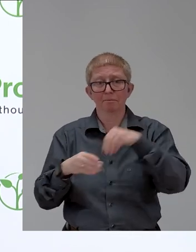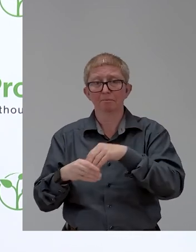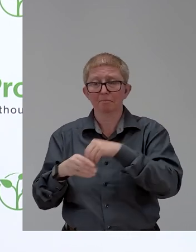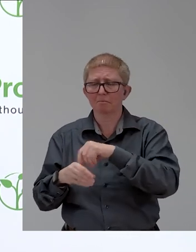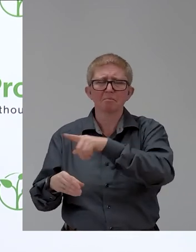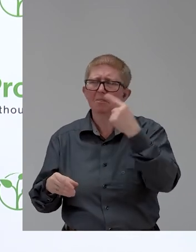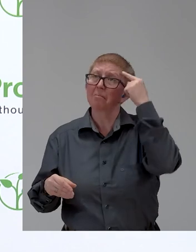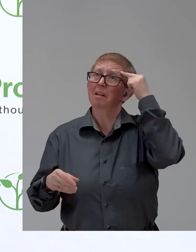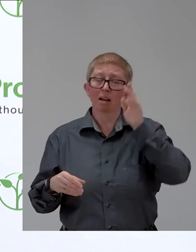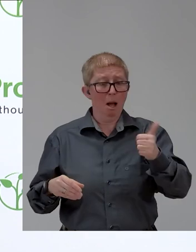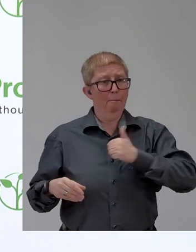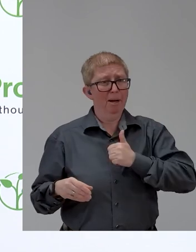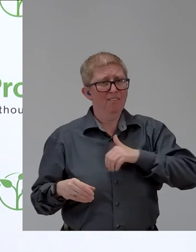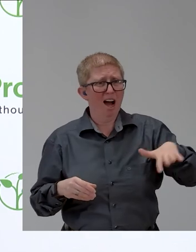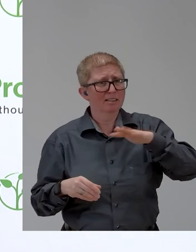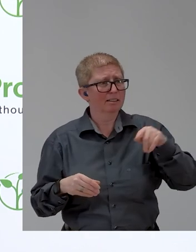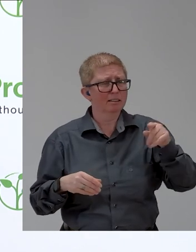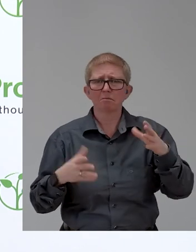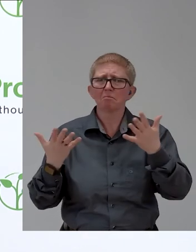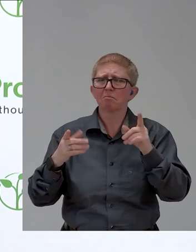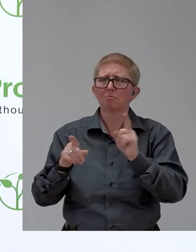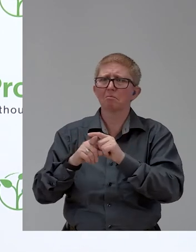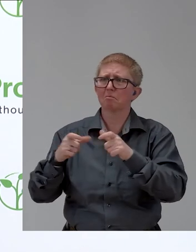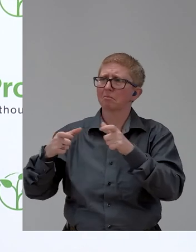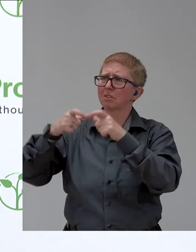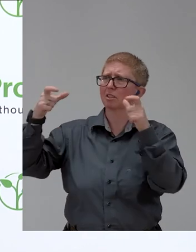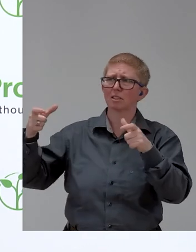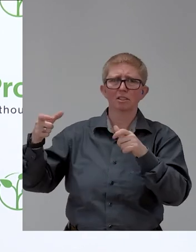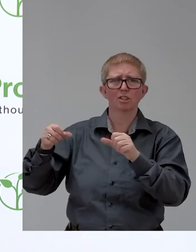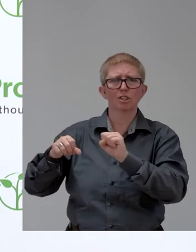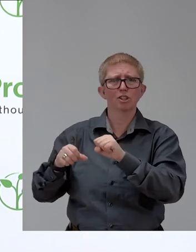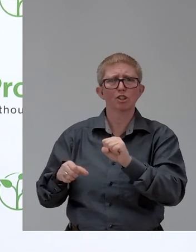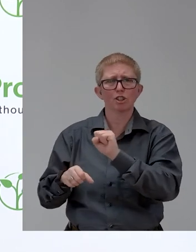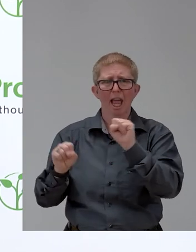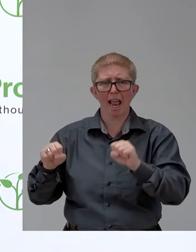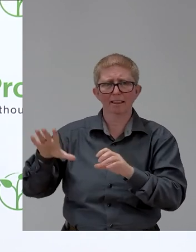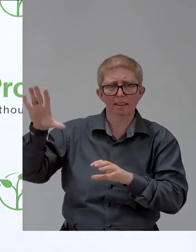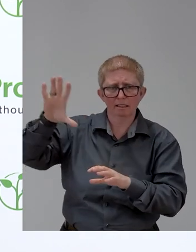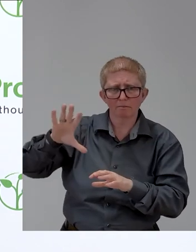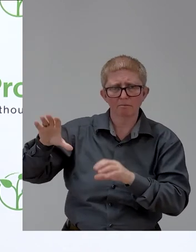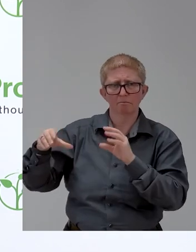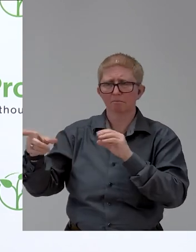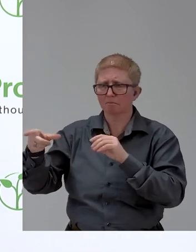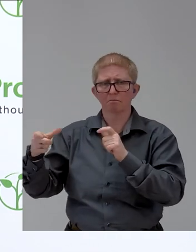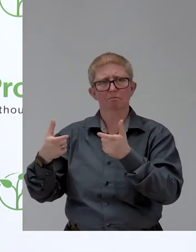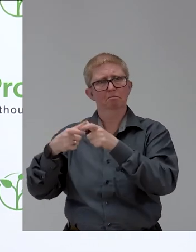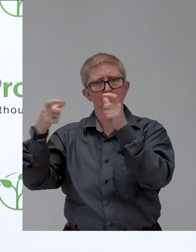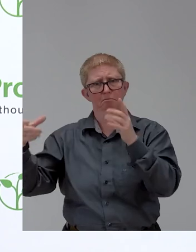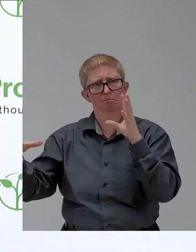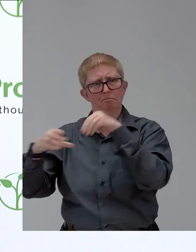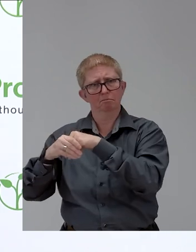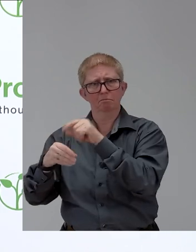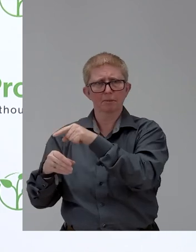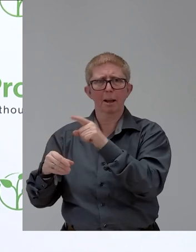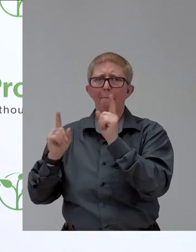the public sector as employer. The public sector could also be in the lead and the public sector has different means and instruments that the